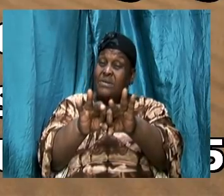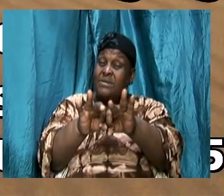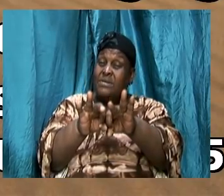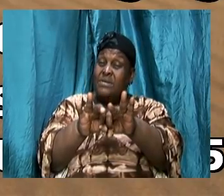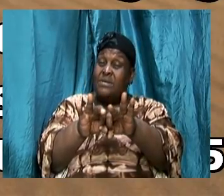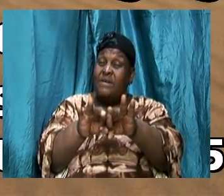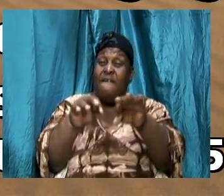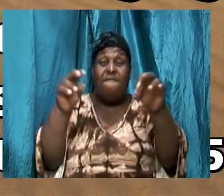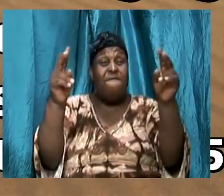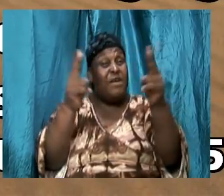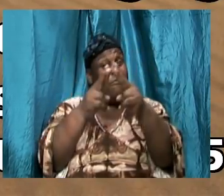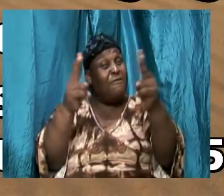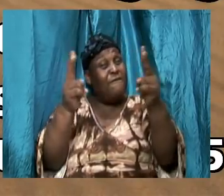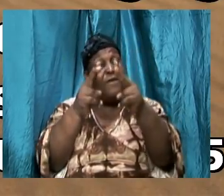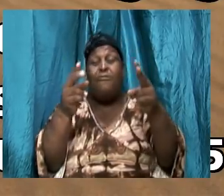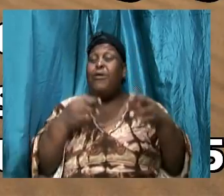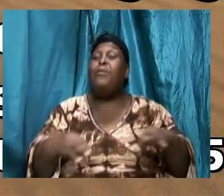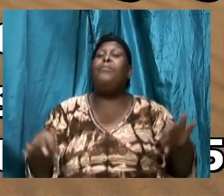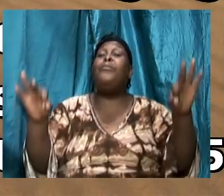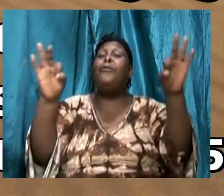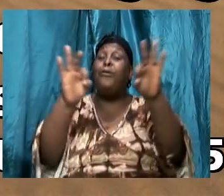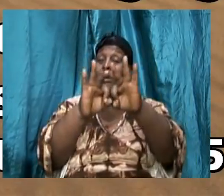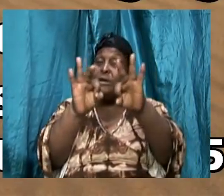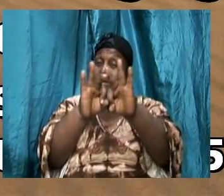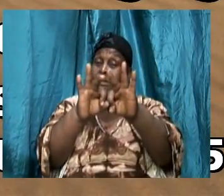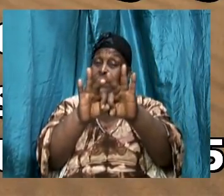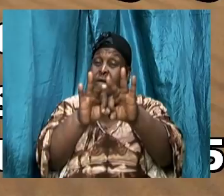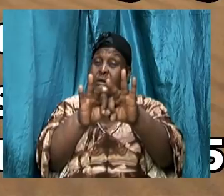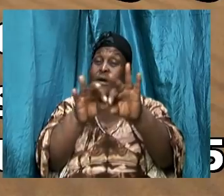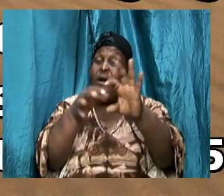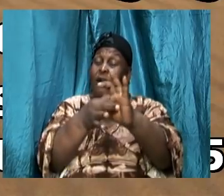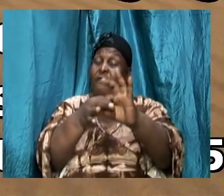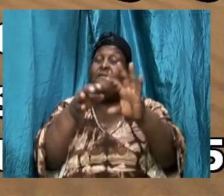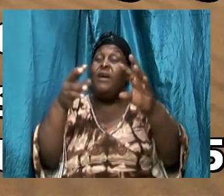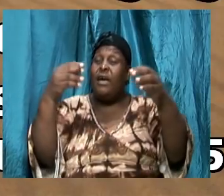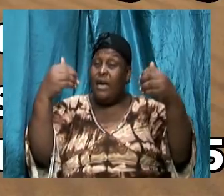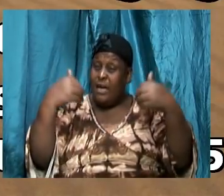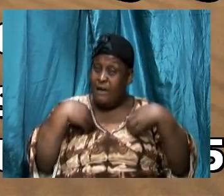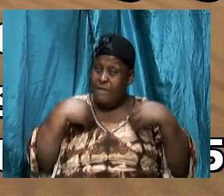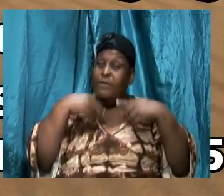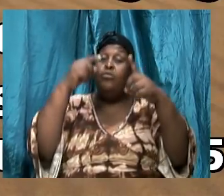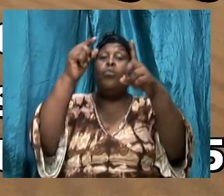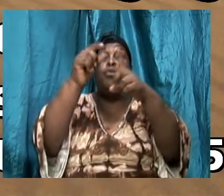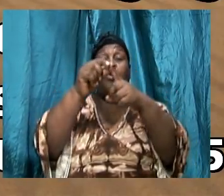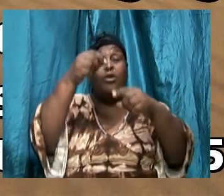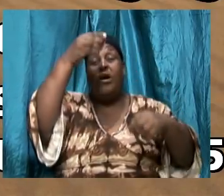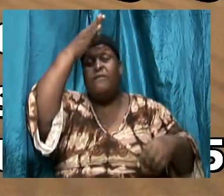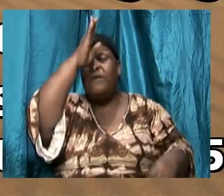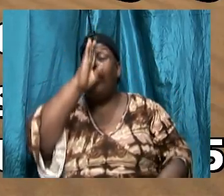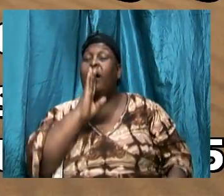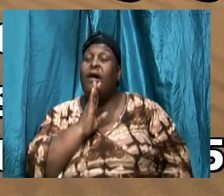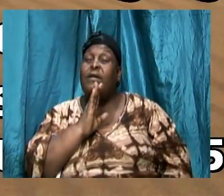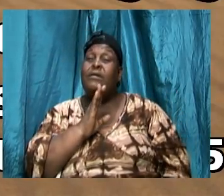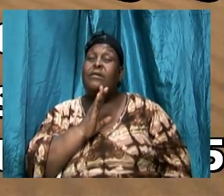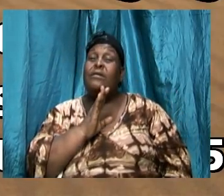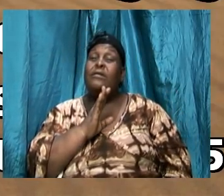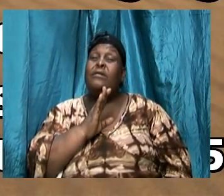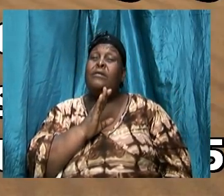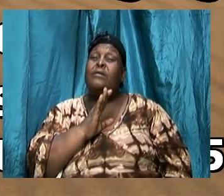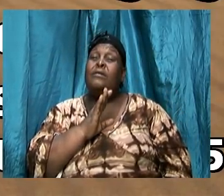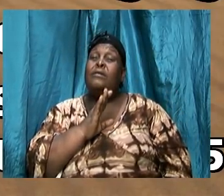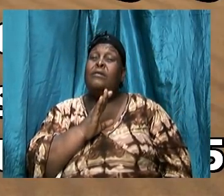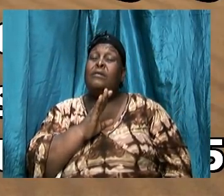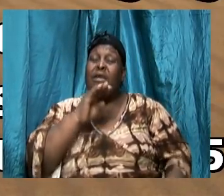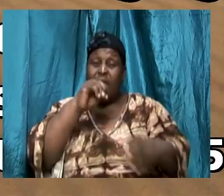critical importance of having the word of God embedded